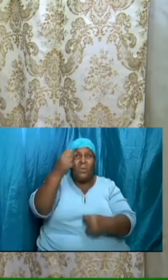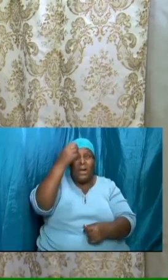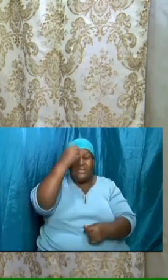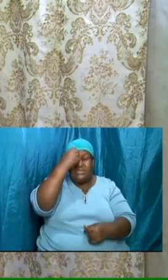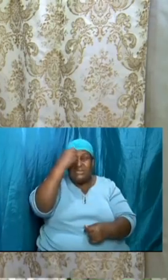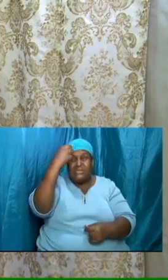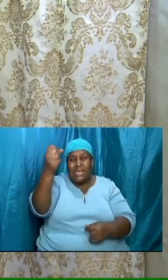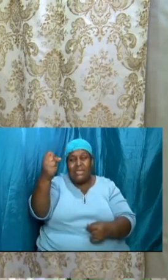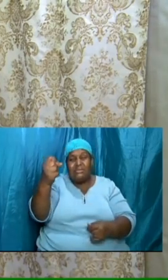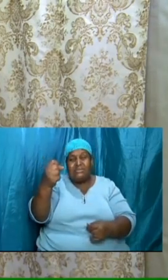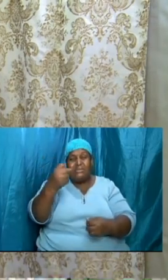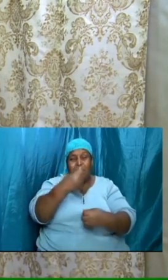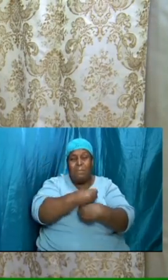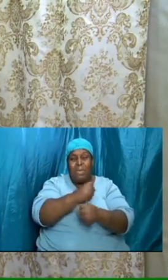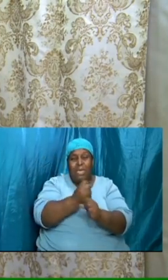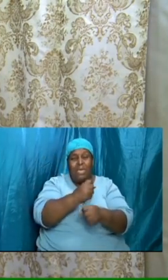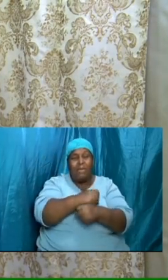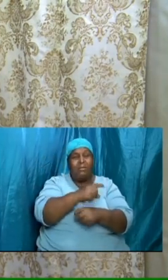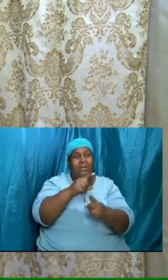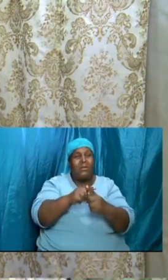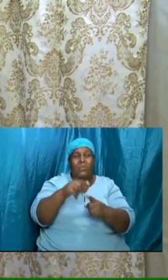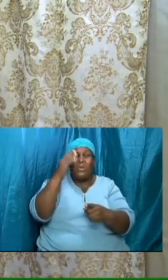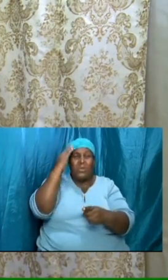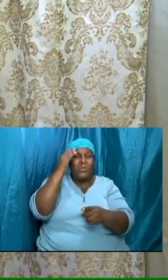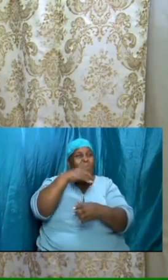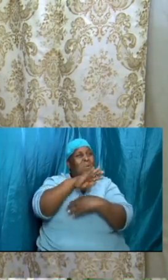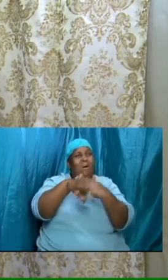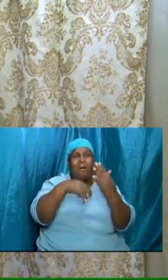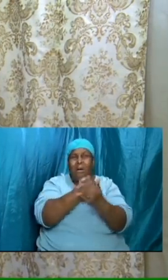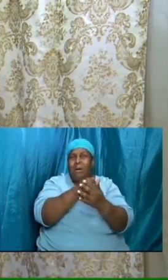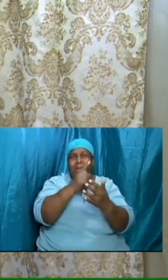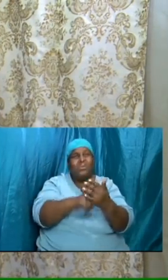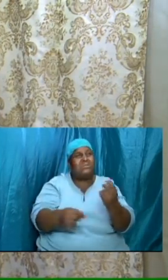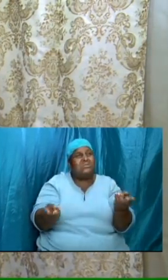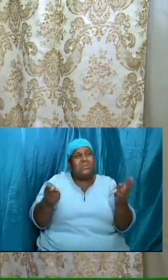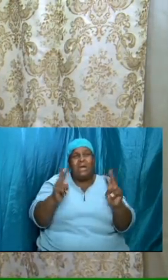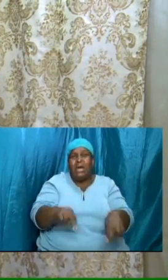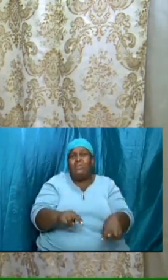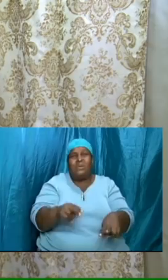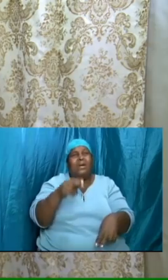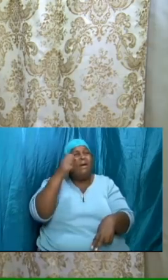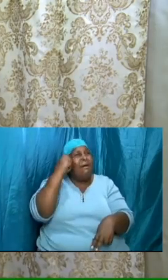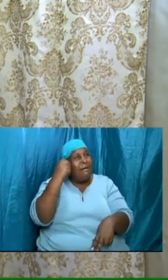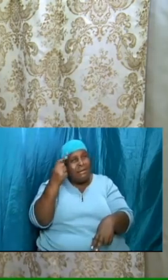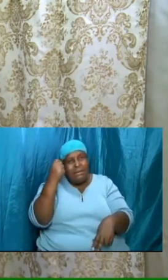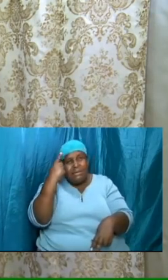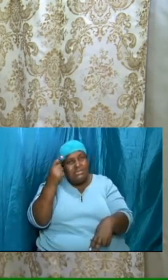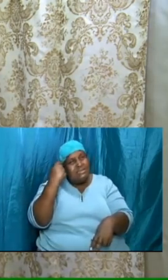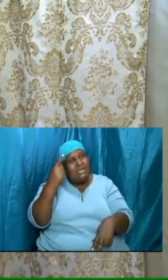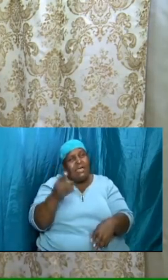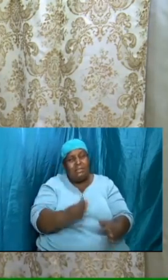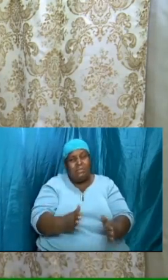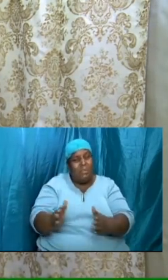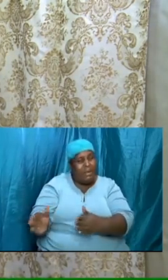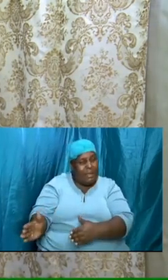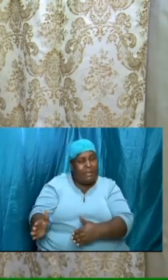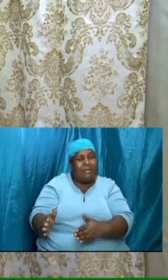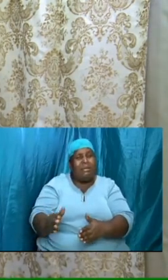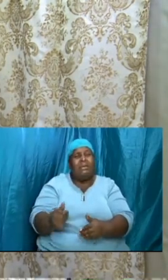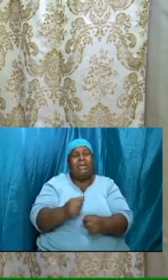when we know all that is going to happen when we know all understand the sequencing of things to come